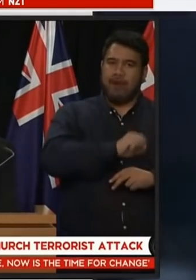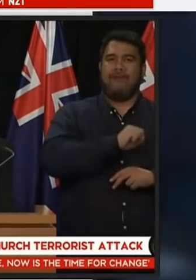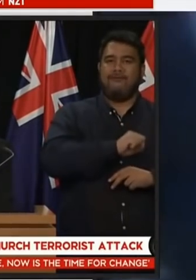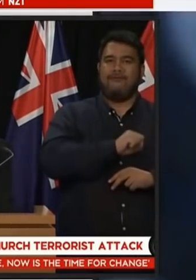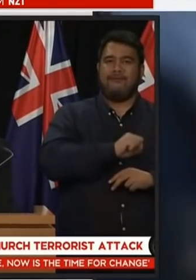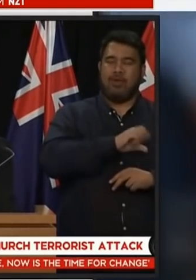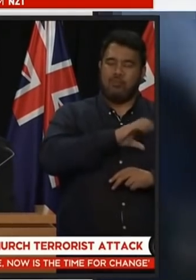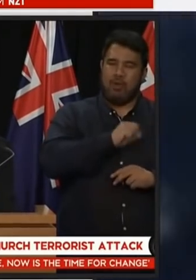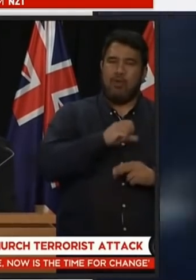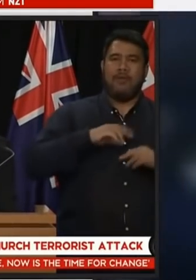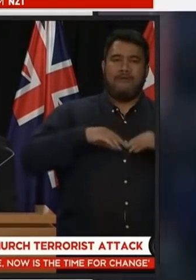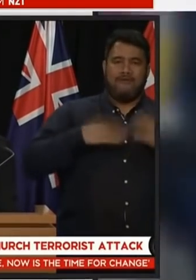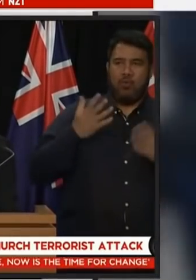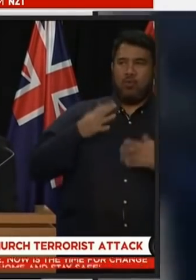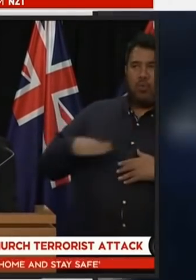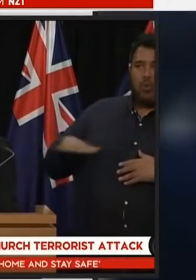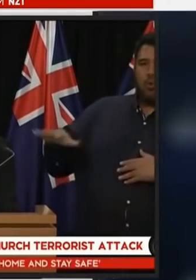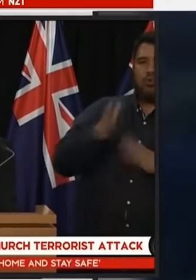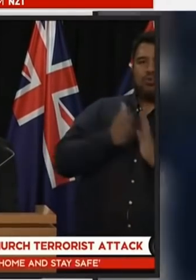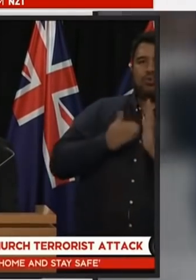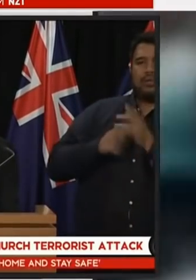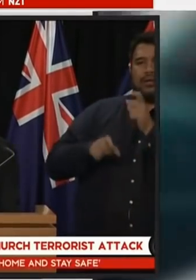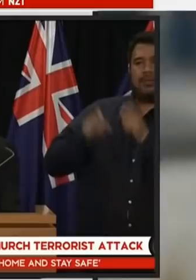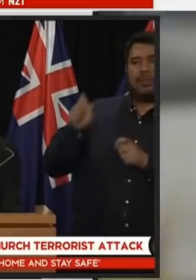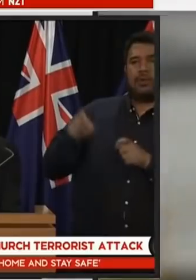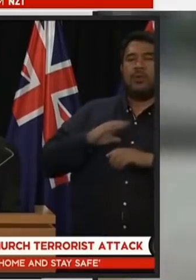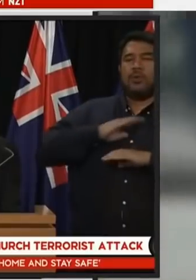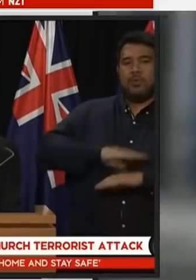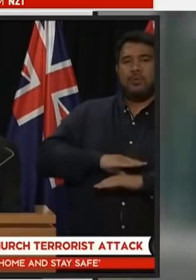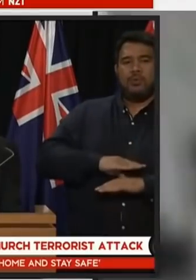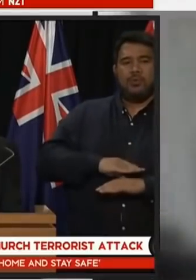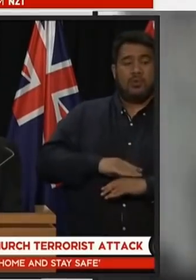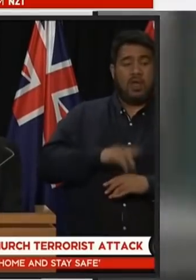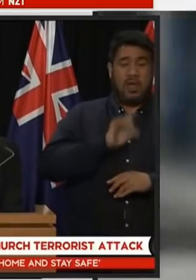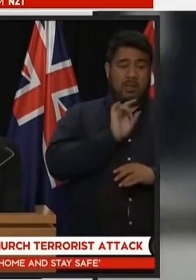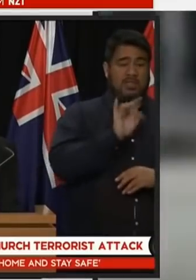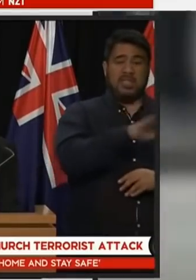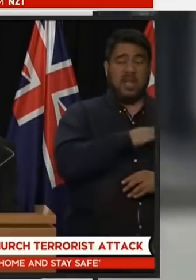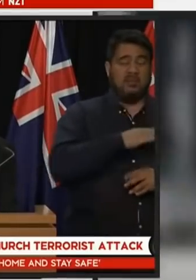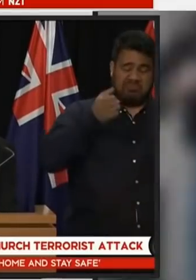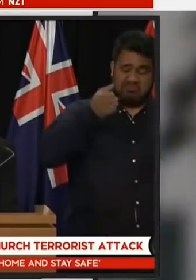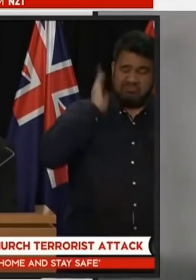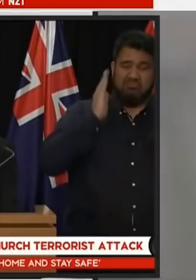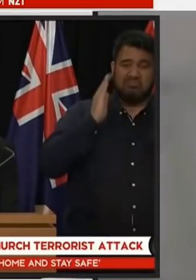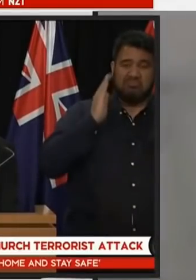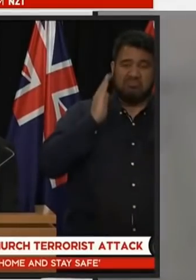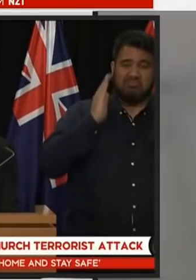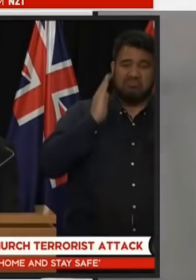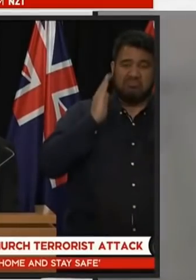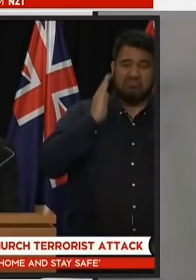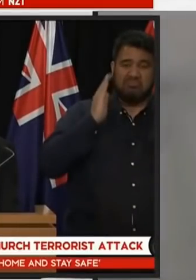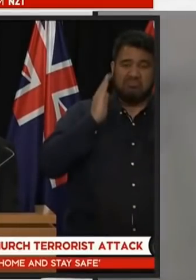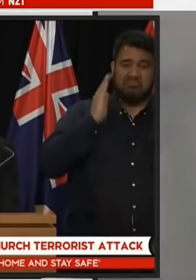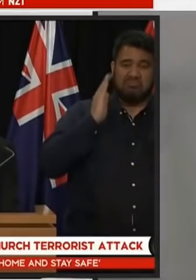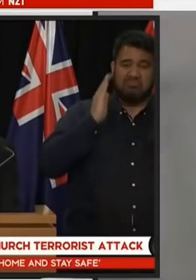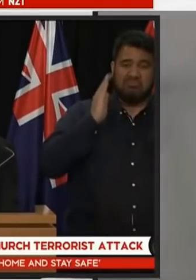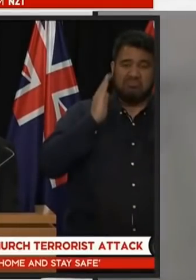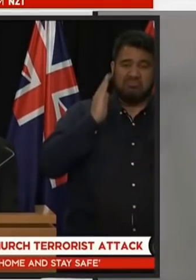of all new zealanders and an act that showed very little regard for their own personal safety oh